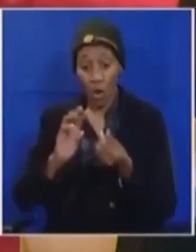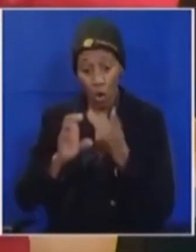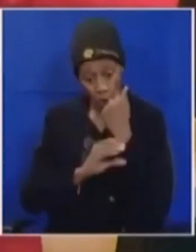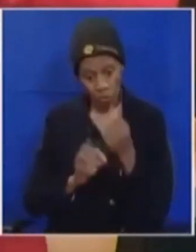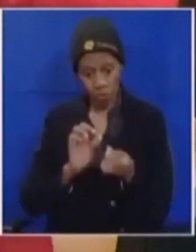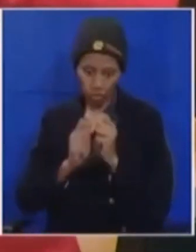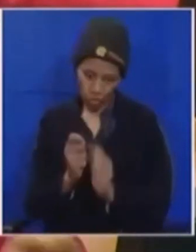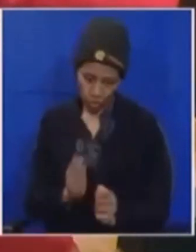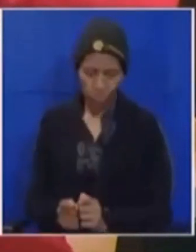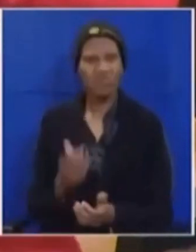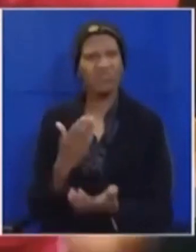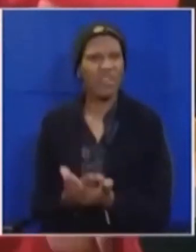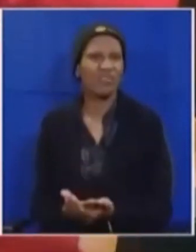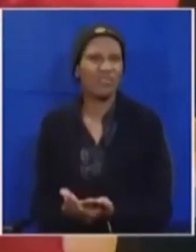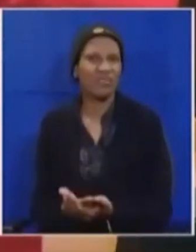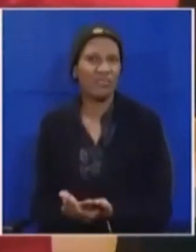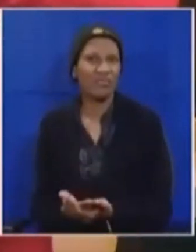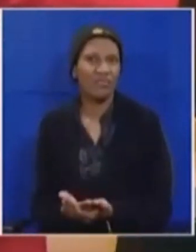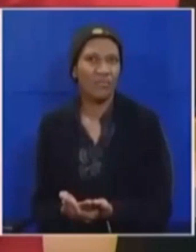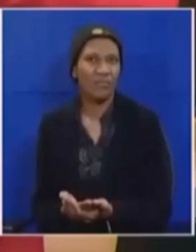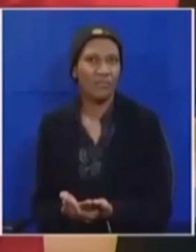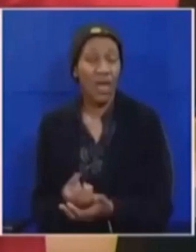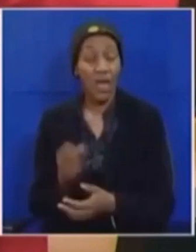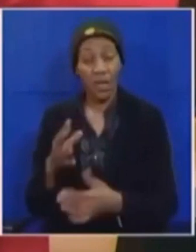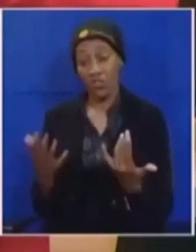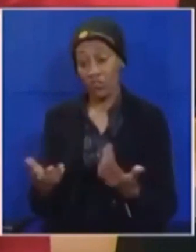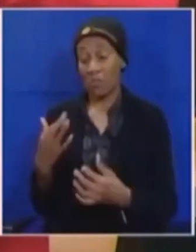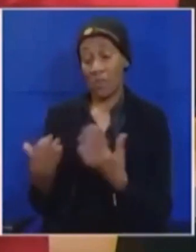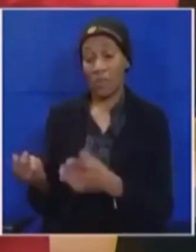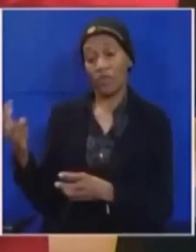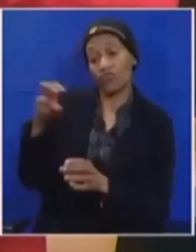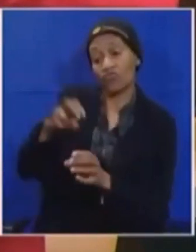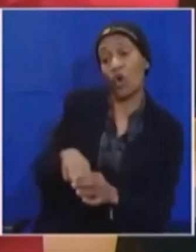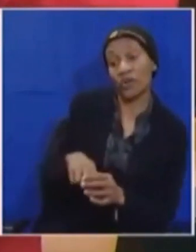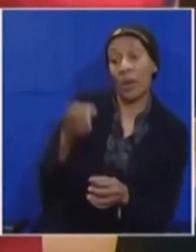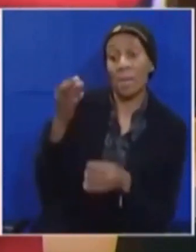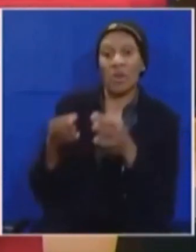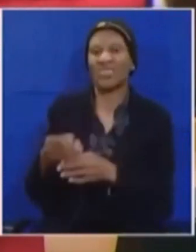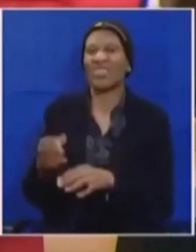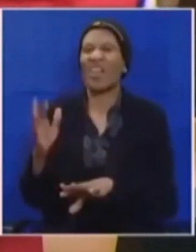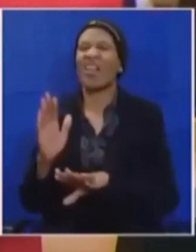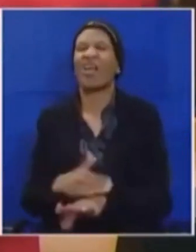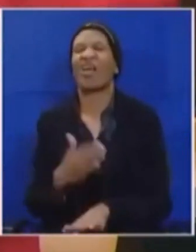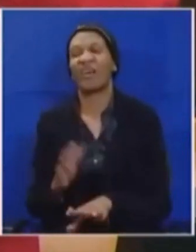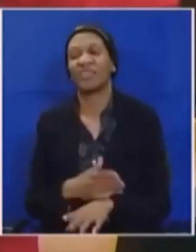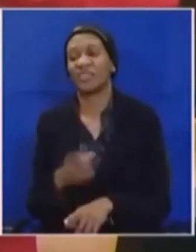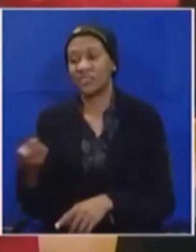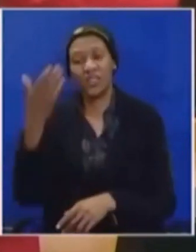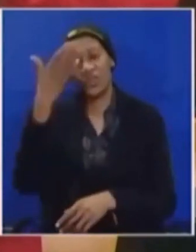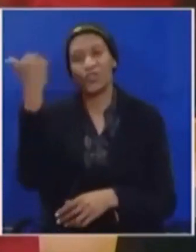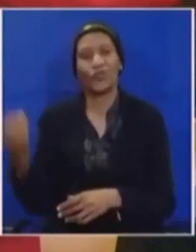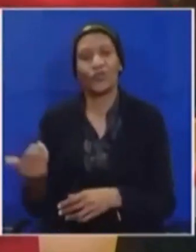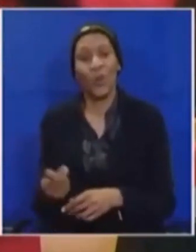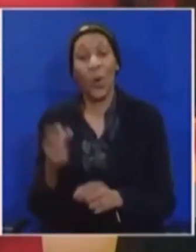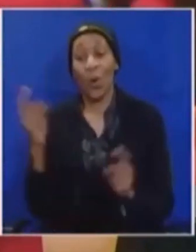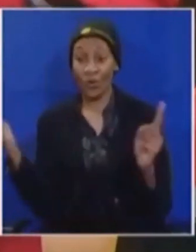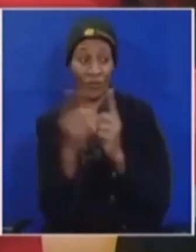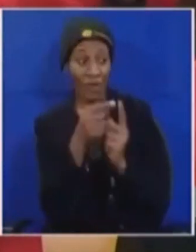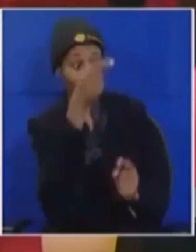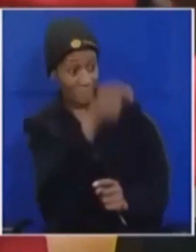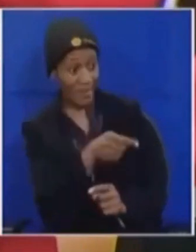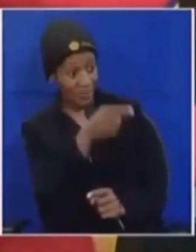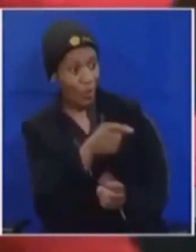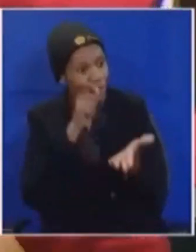but if you came late to politics you may not know that you are talking to a person who wrote the